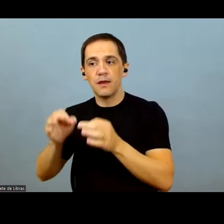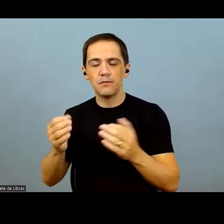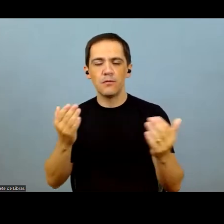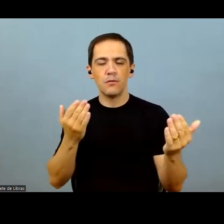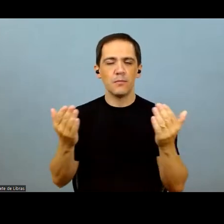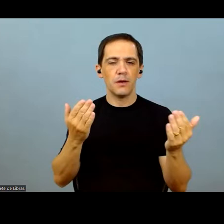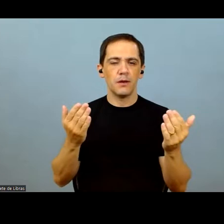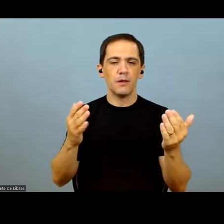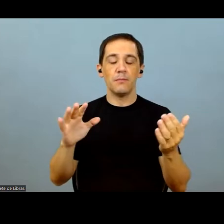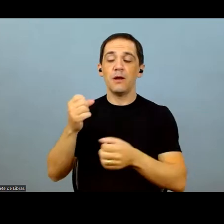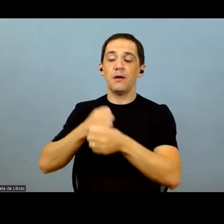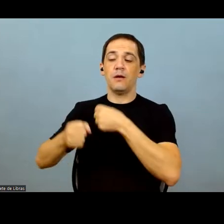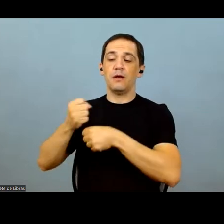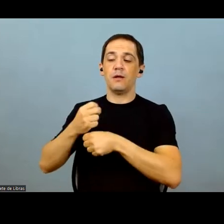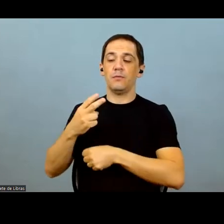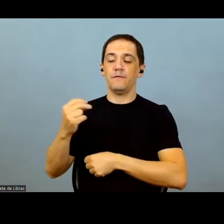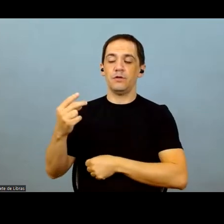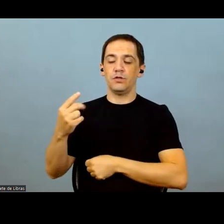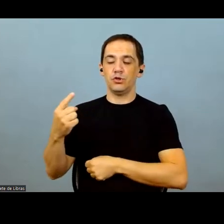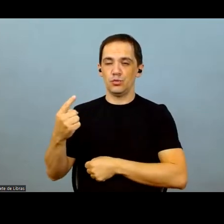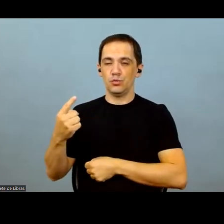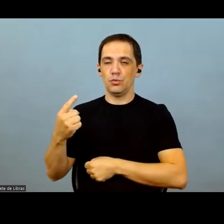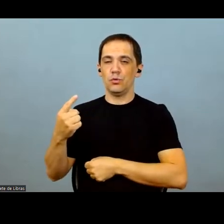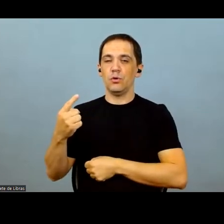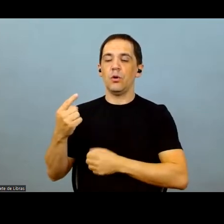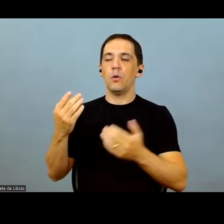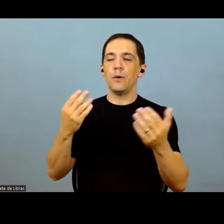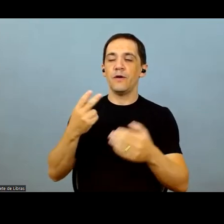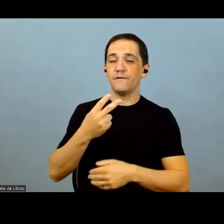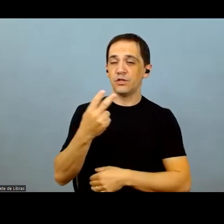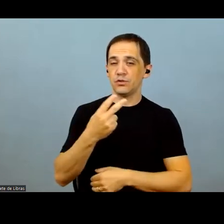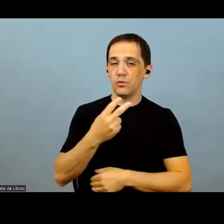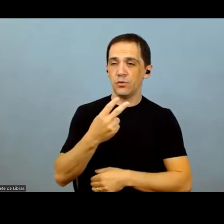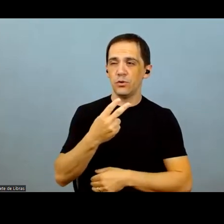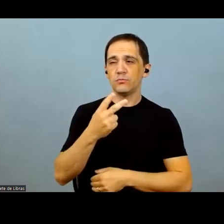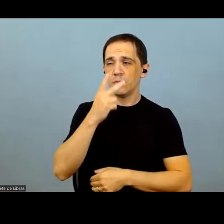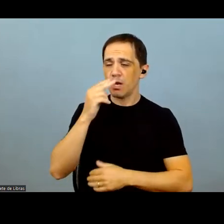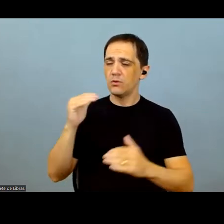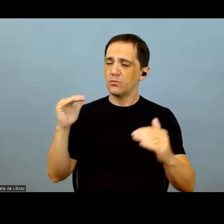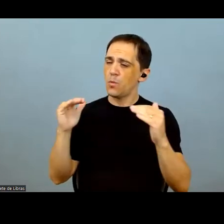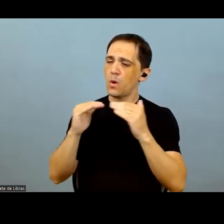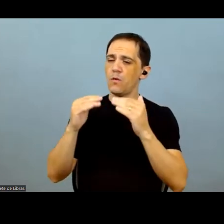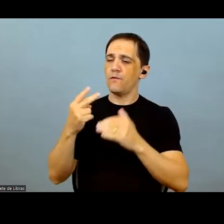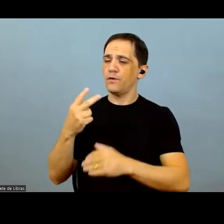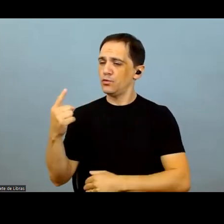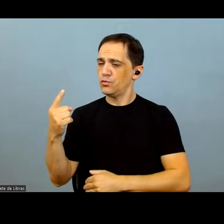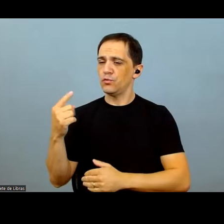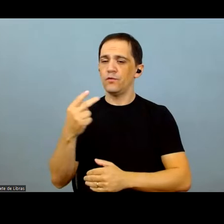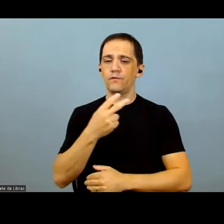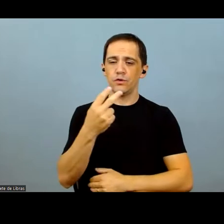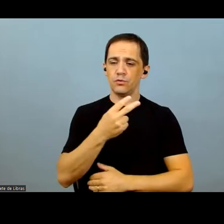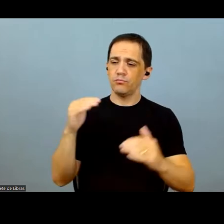actual 21 and compare it to the forecast 22, there is a balance.